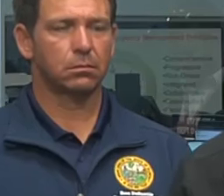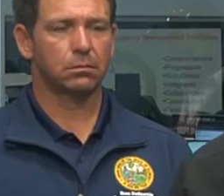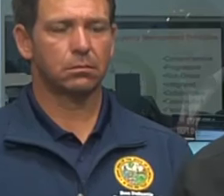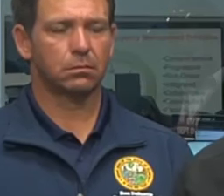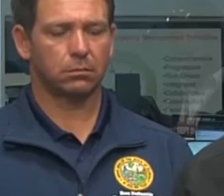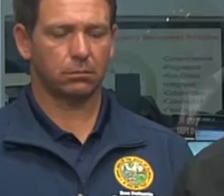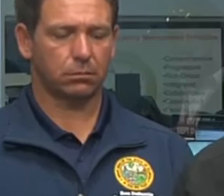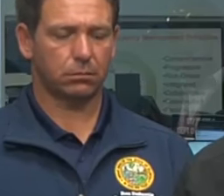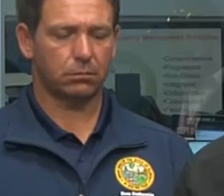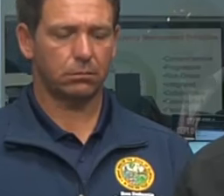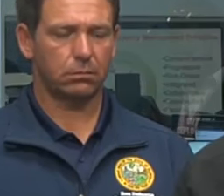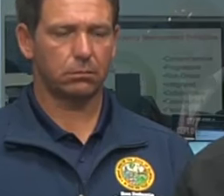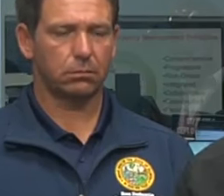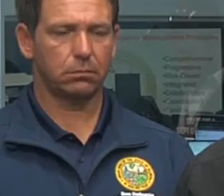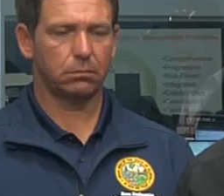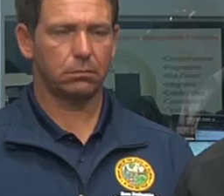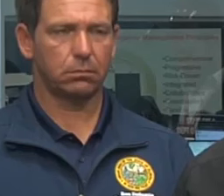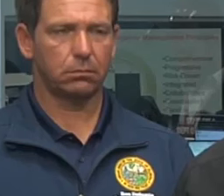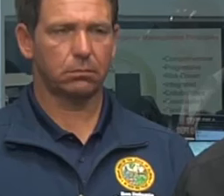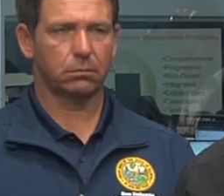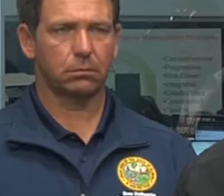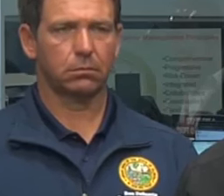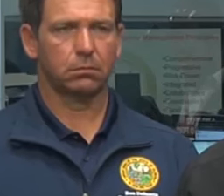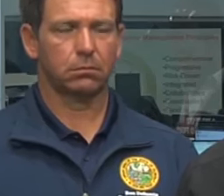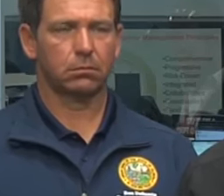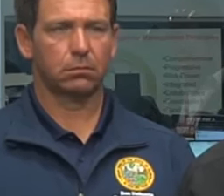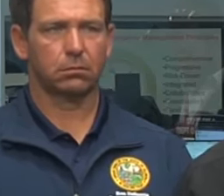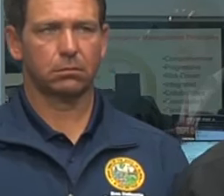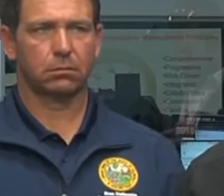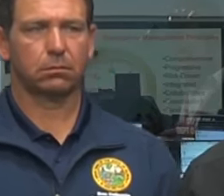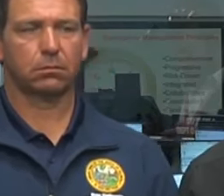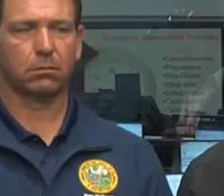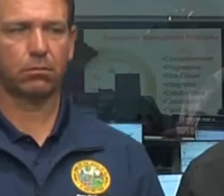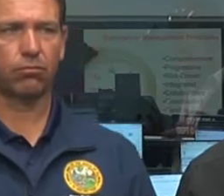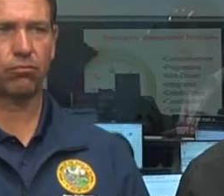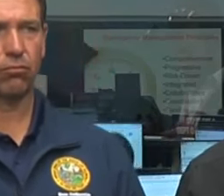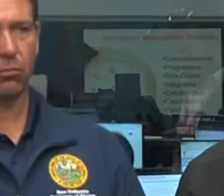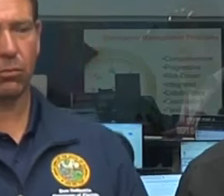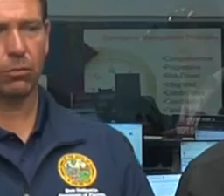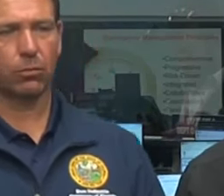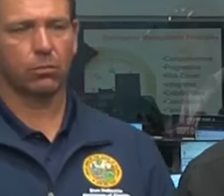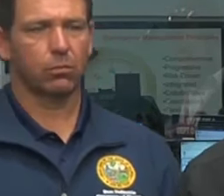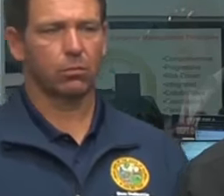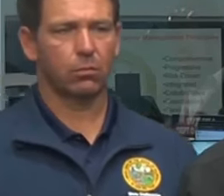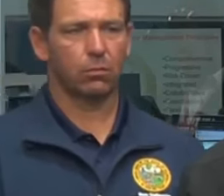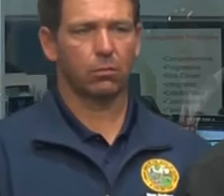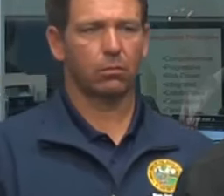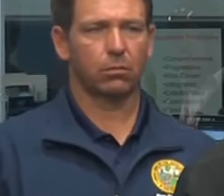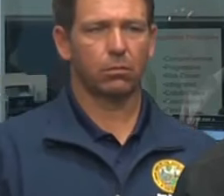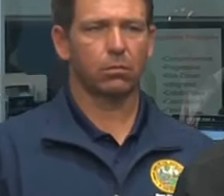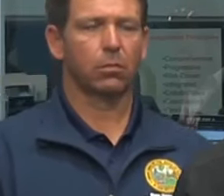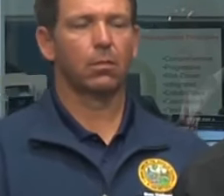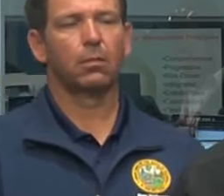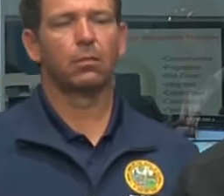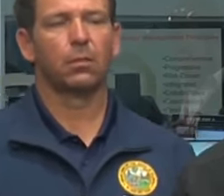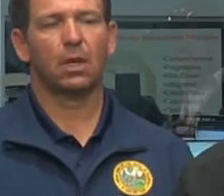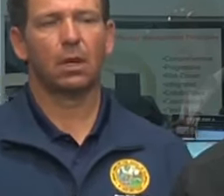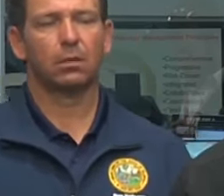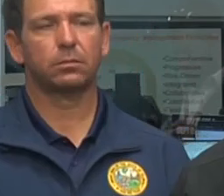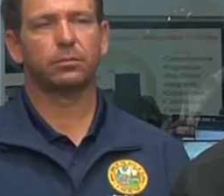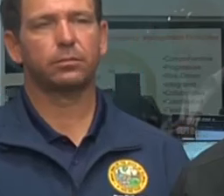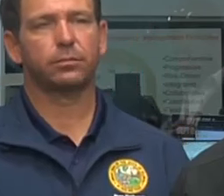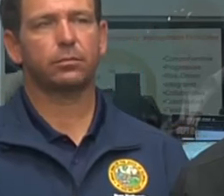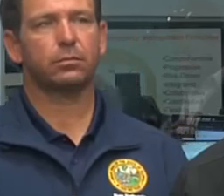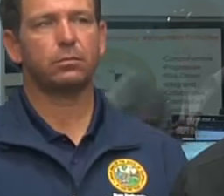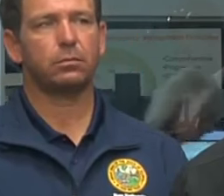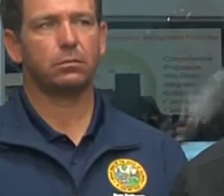If you're ordered to evacuate by local officials and there are several evacuation orders in place, please remember you only have to travel tens of miles